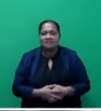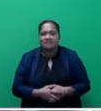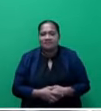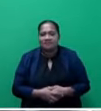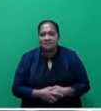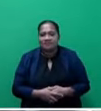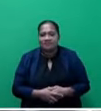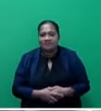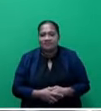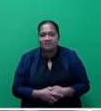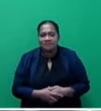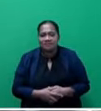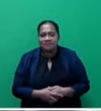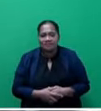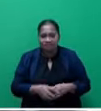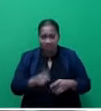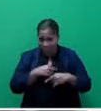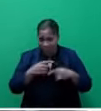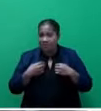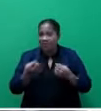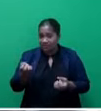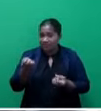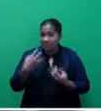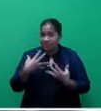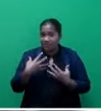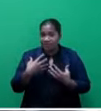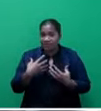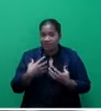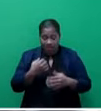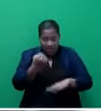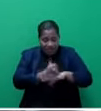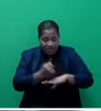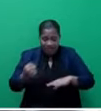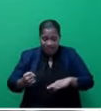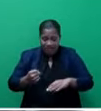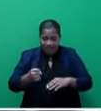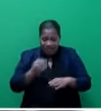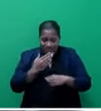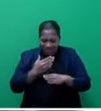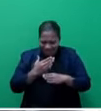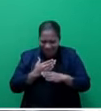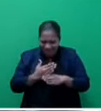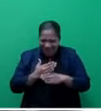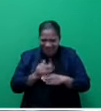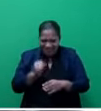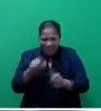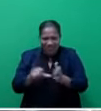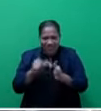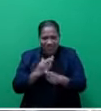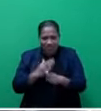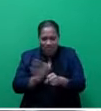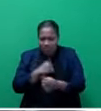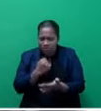We have been informed in details, Mr Speaker, sir, of government's efforts to ensure the safety of our people, provide relief supplies,